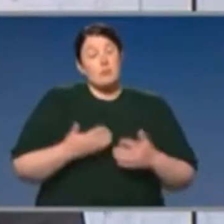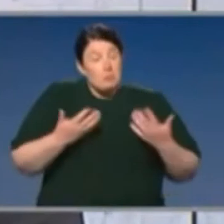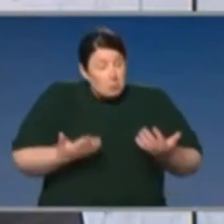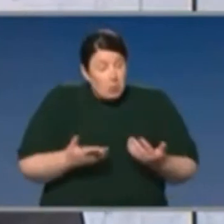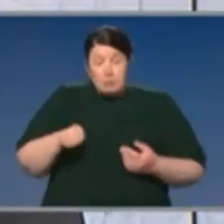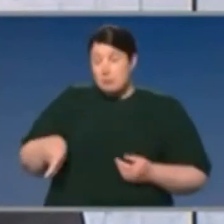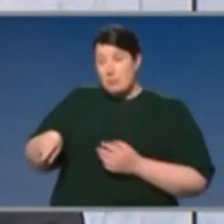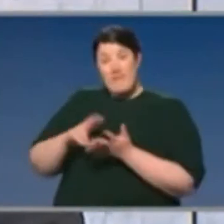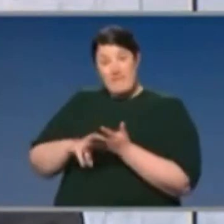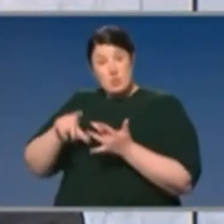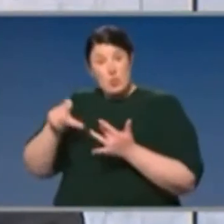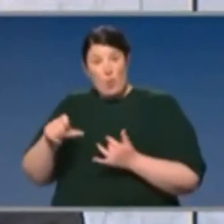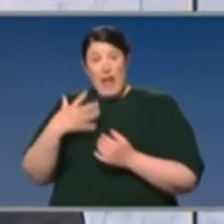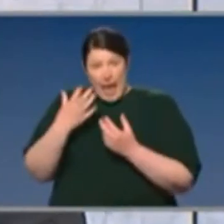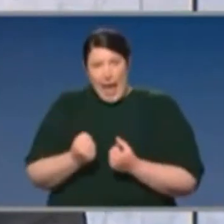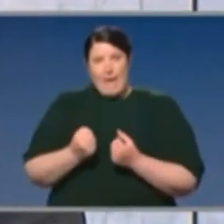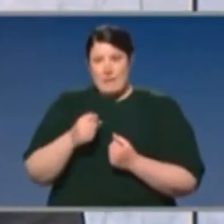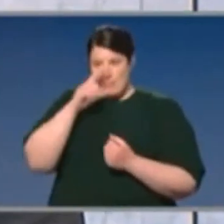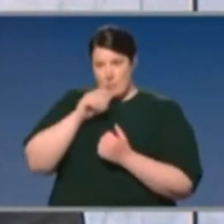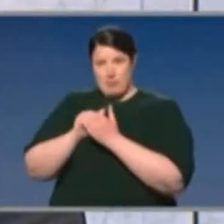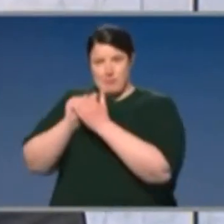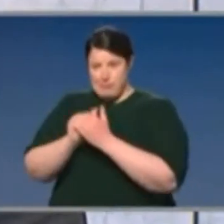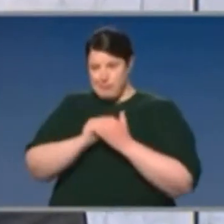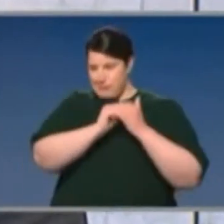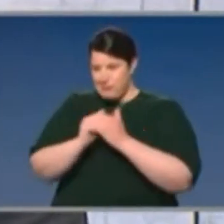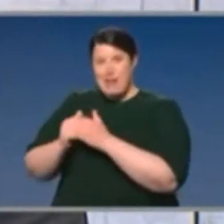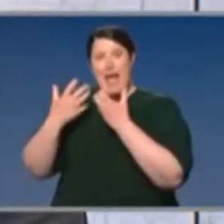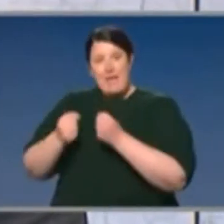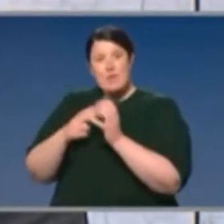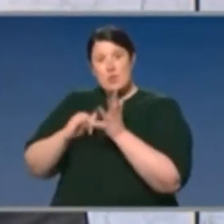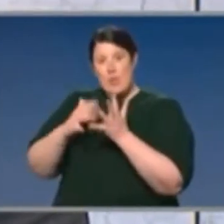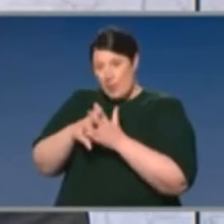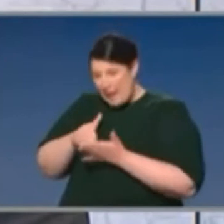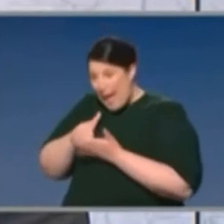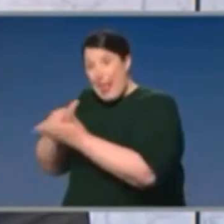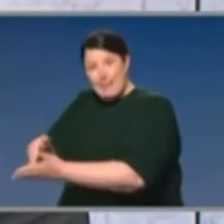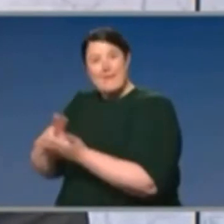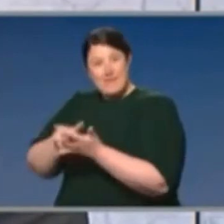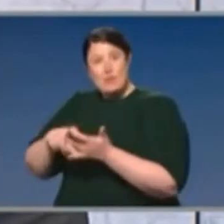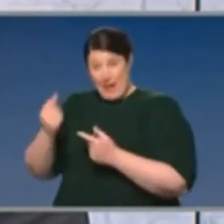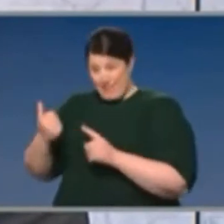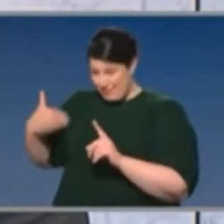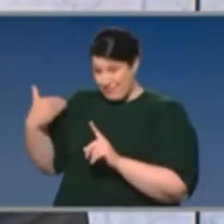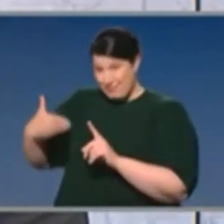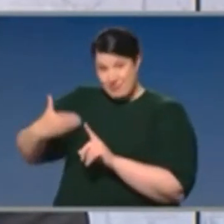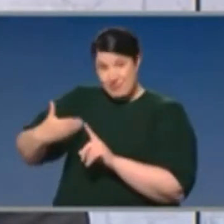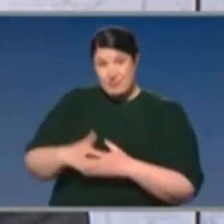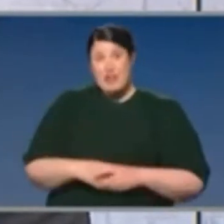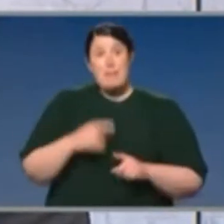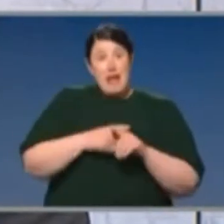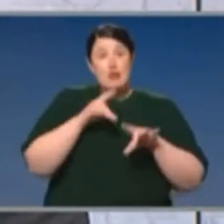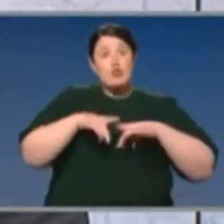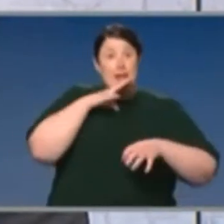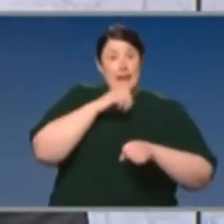interstate assistance with contact tracing and building a broader reserve capability at a Commonwealth